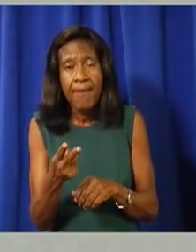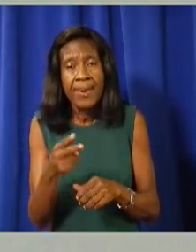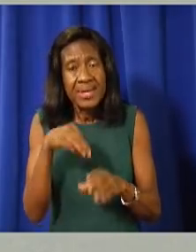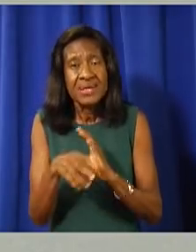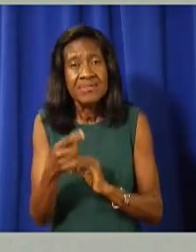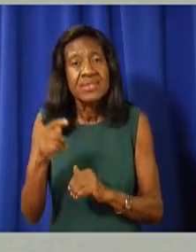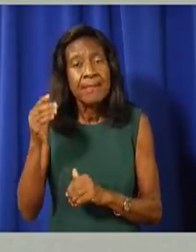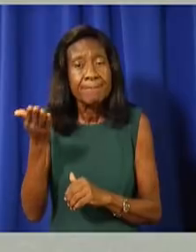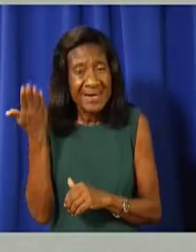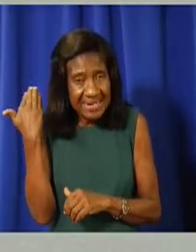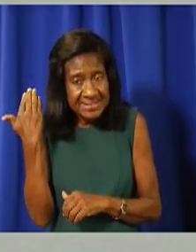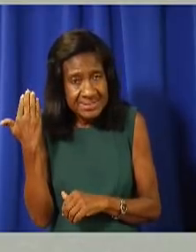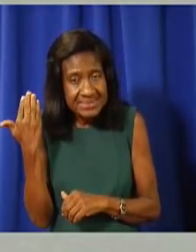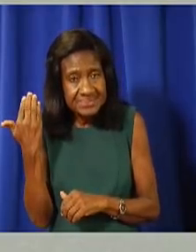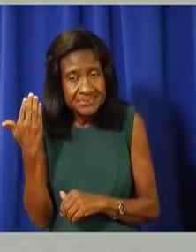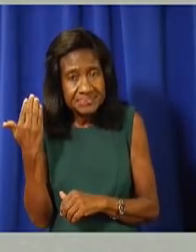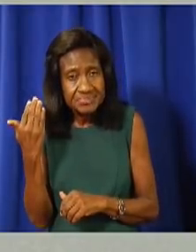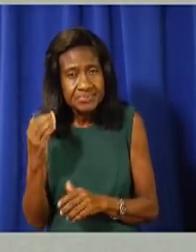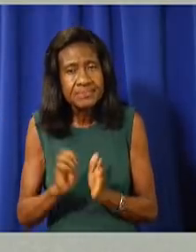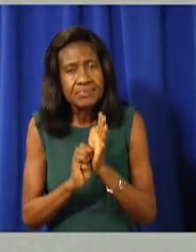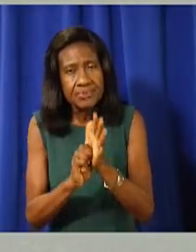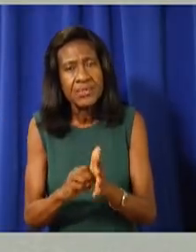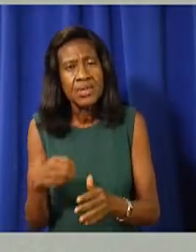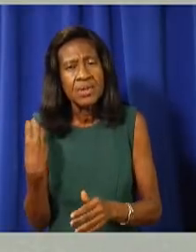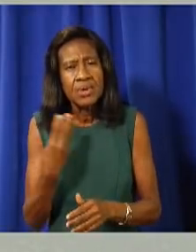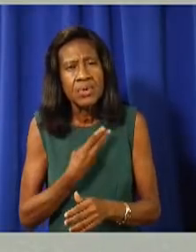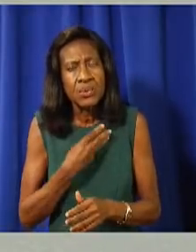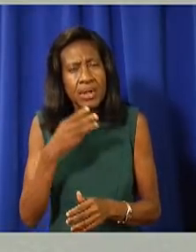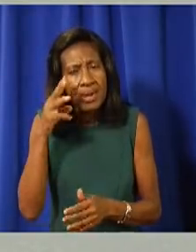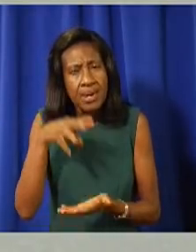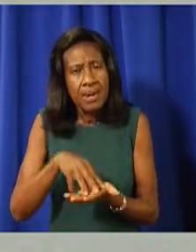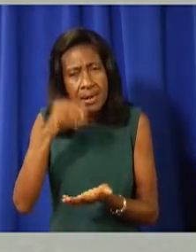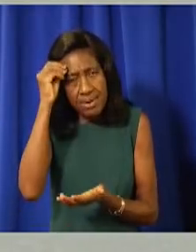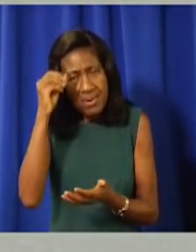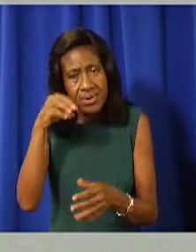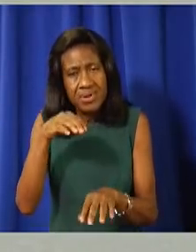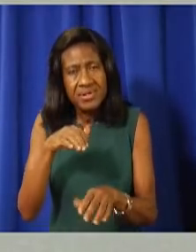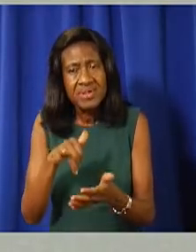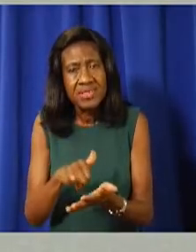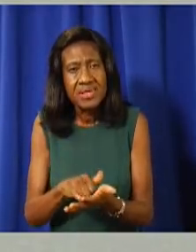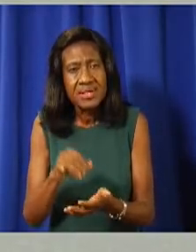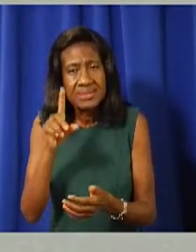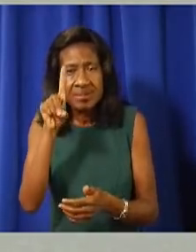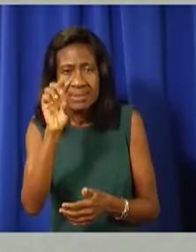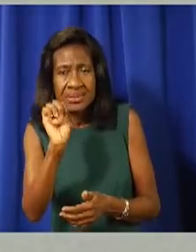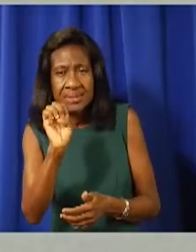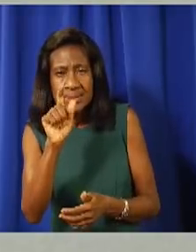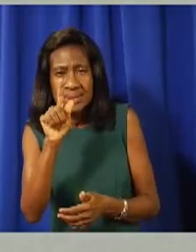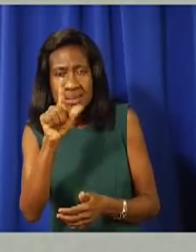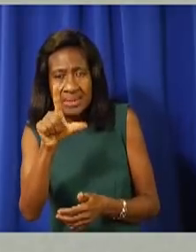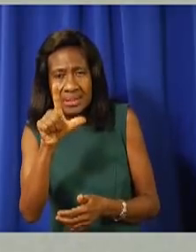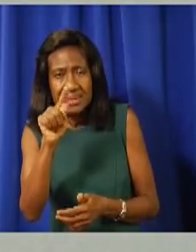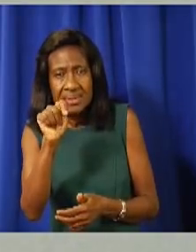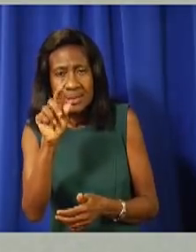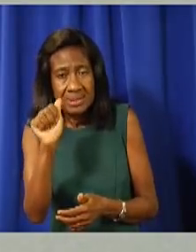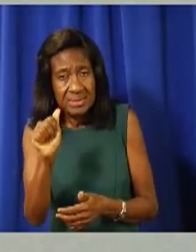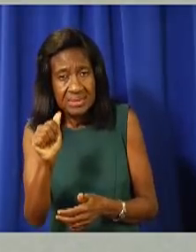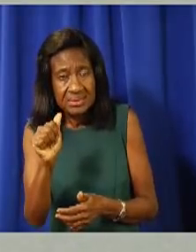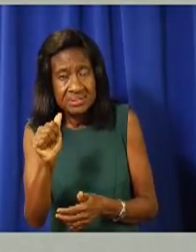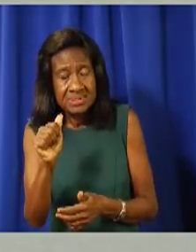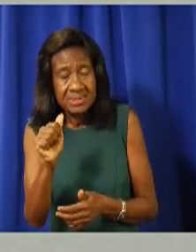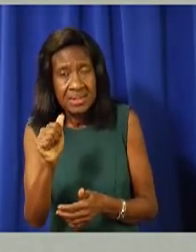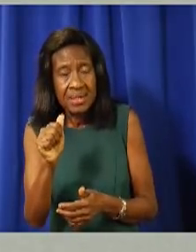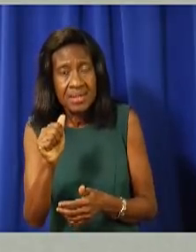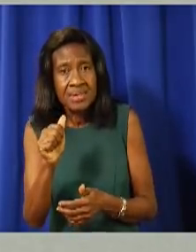For instance, we have learned that the Delta variant is more contagious than other COVID-19 virus strains.